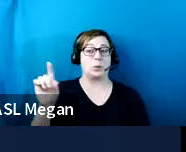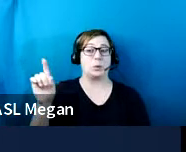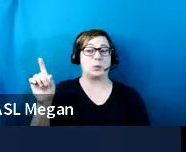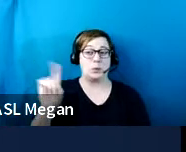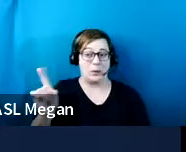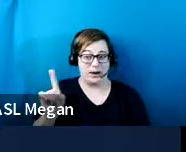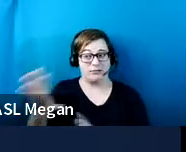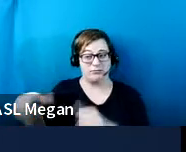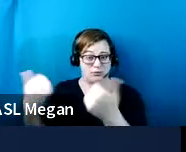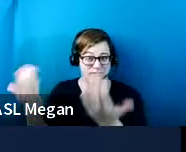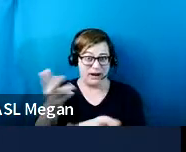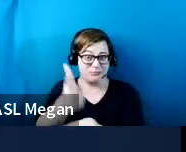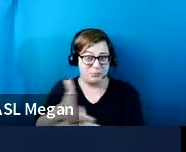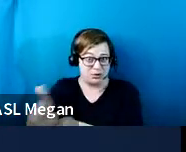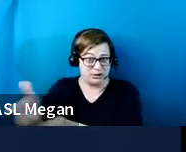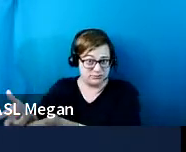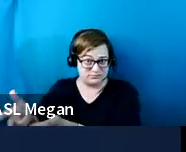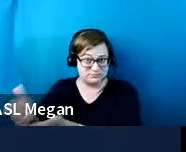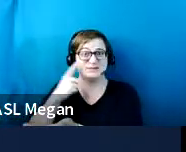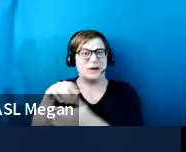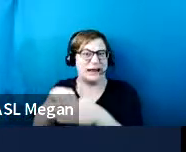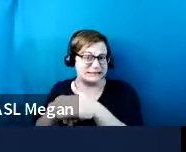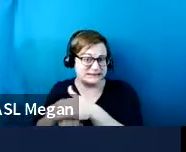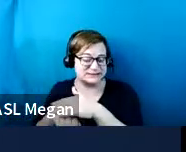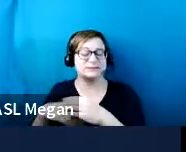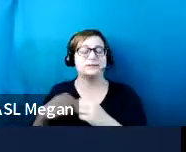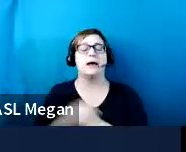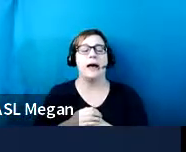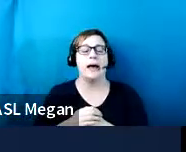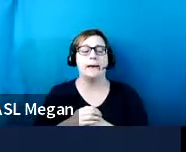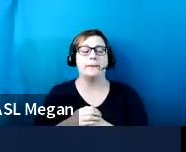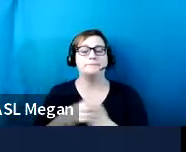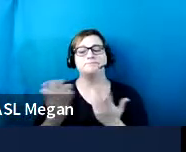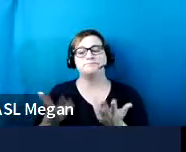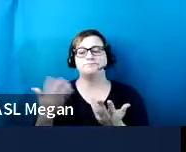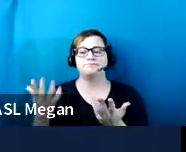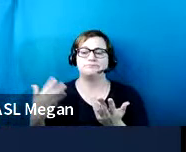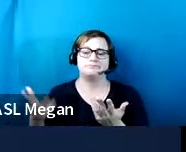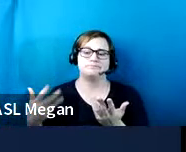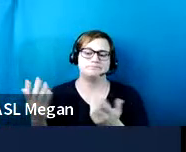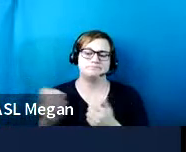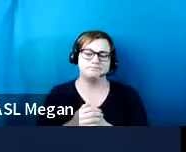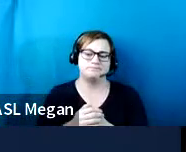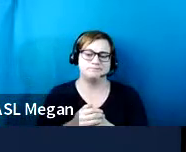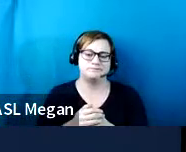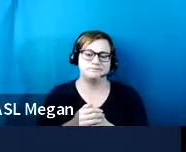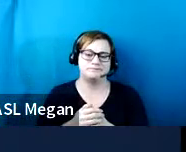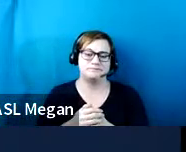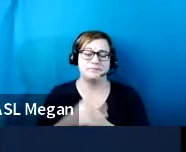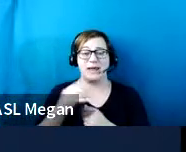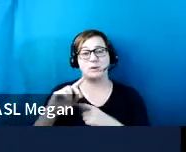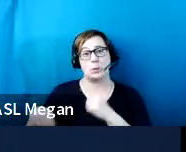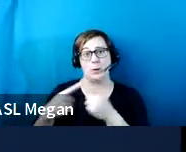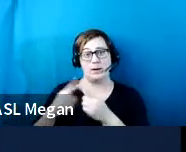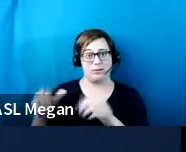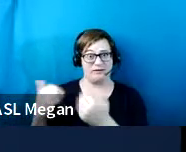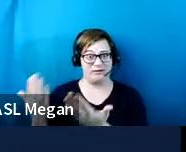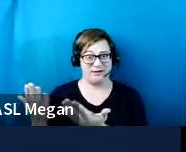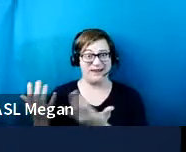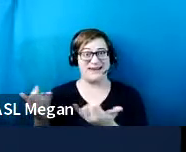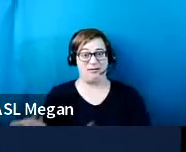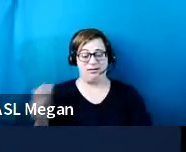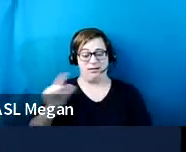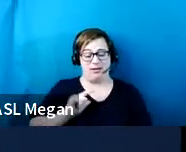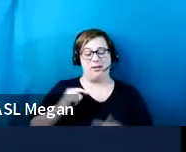accessible parking spaces and when they need to be provided, I'm going to go